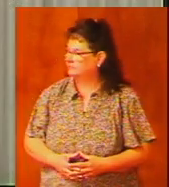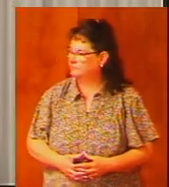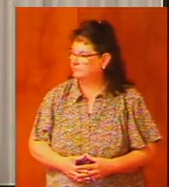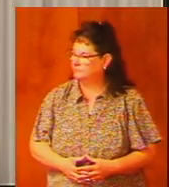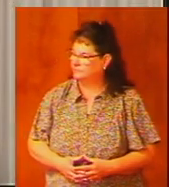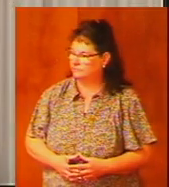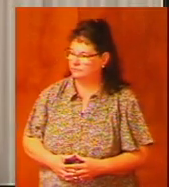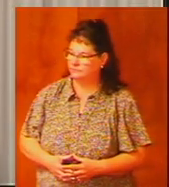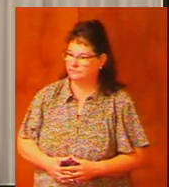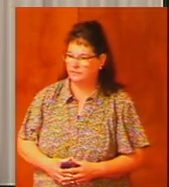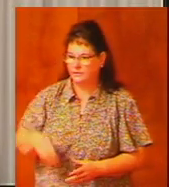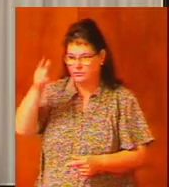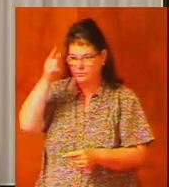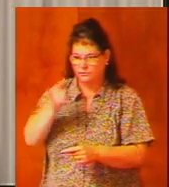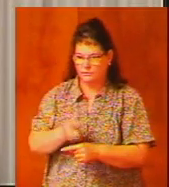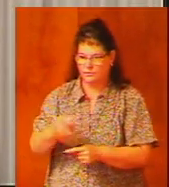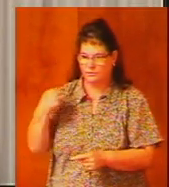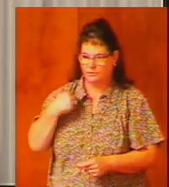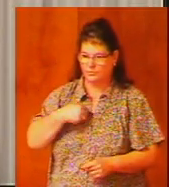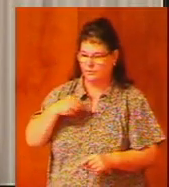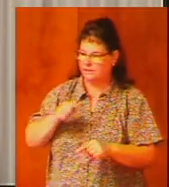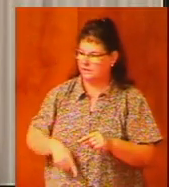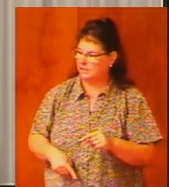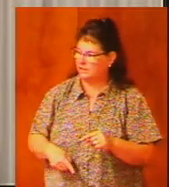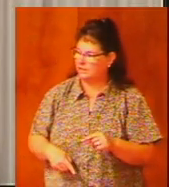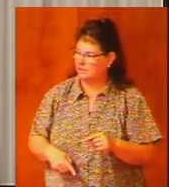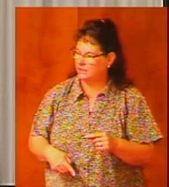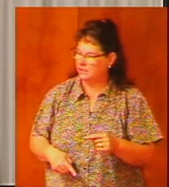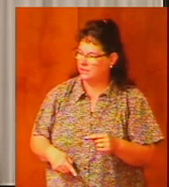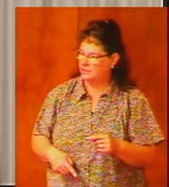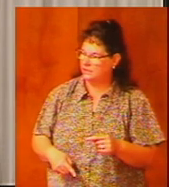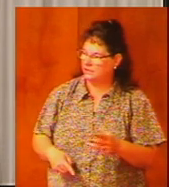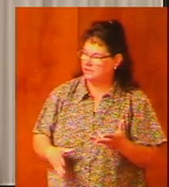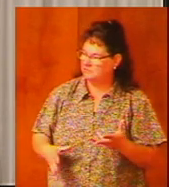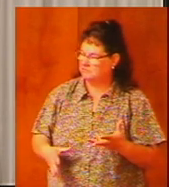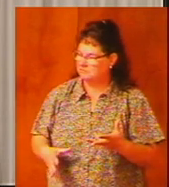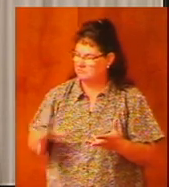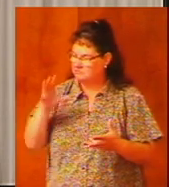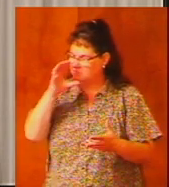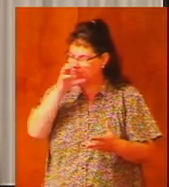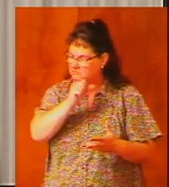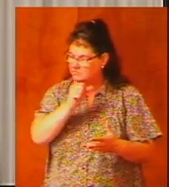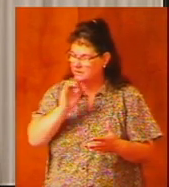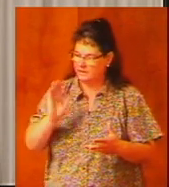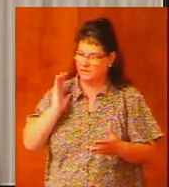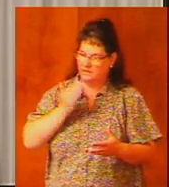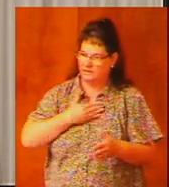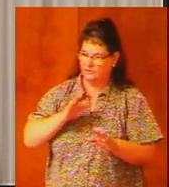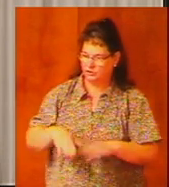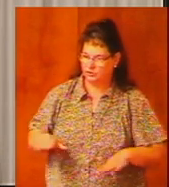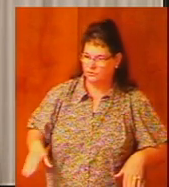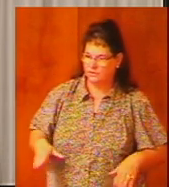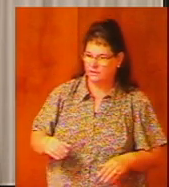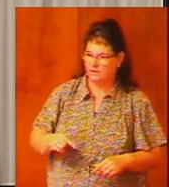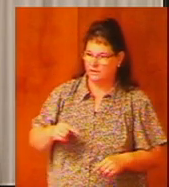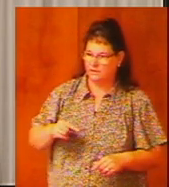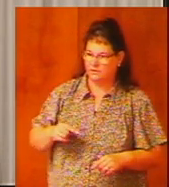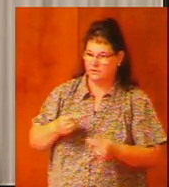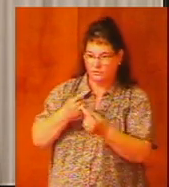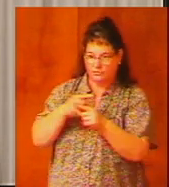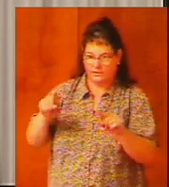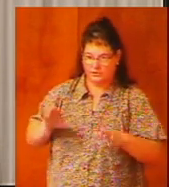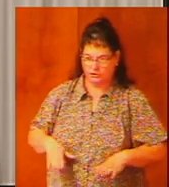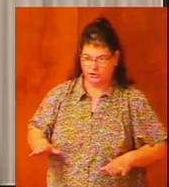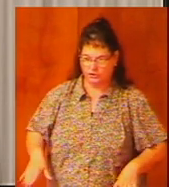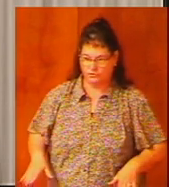brother we can't assume that our children and our grandchildren will be